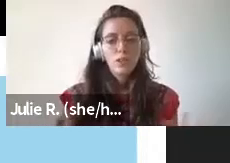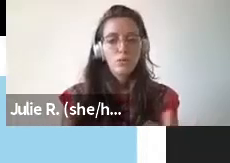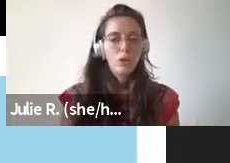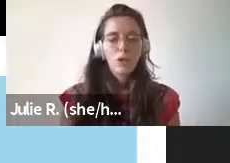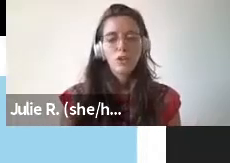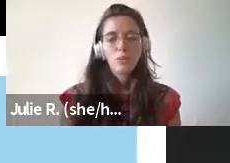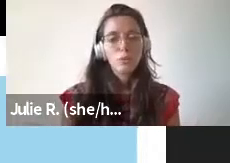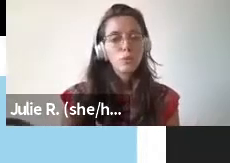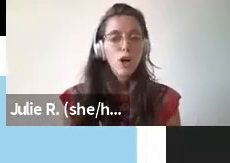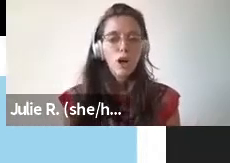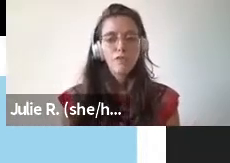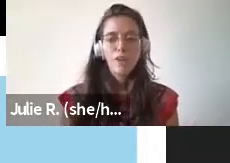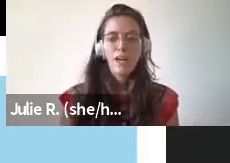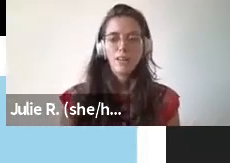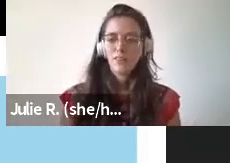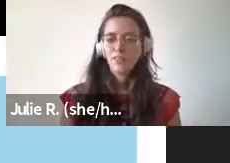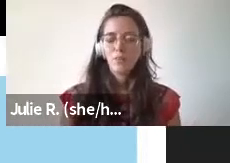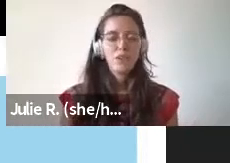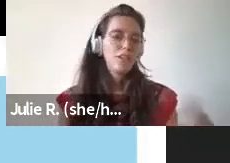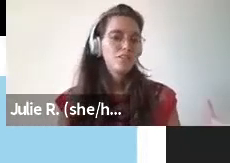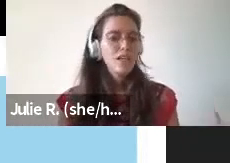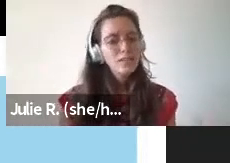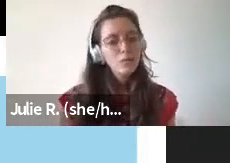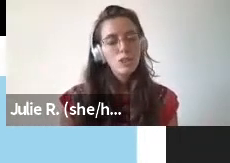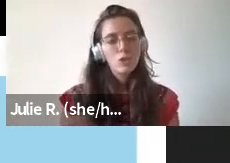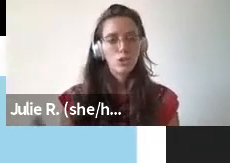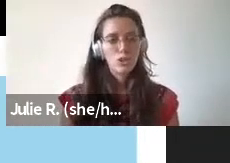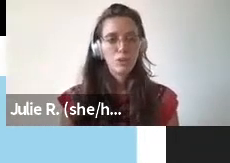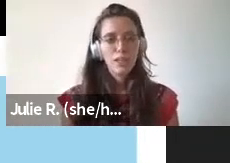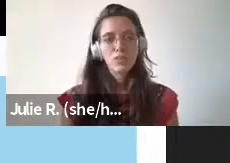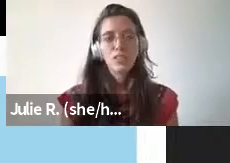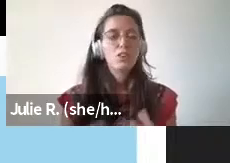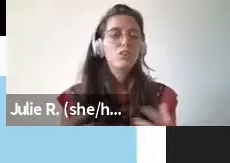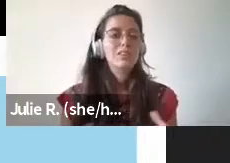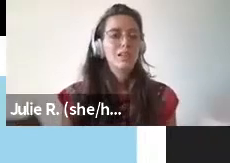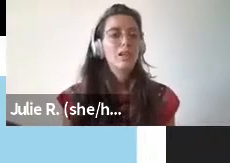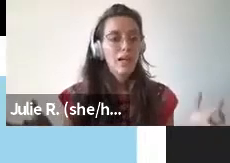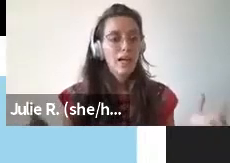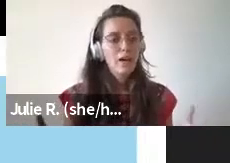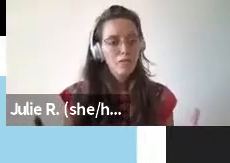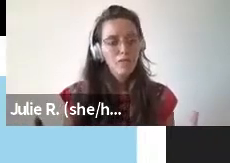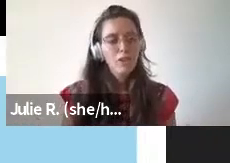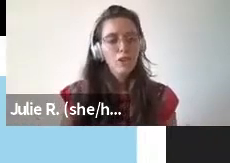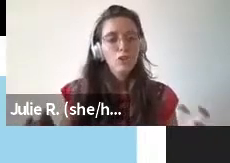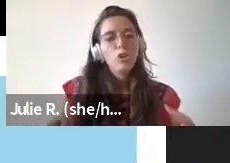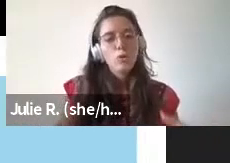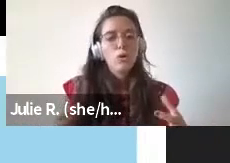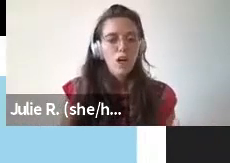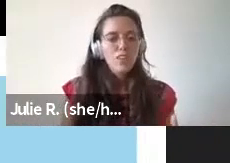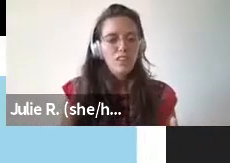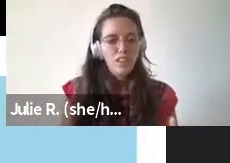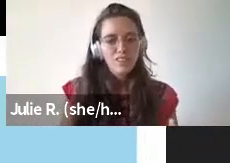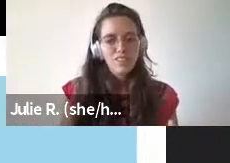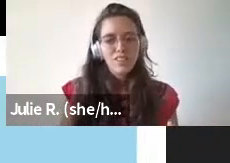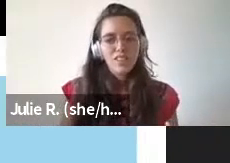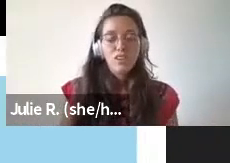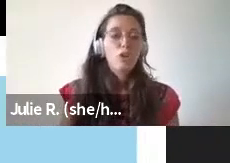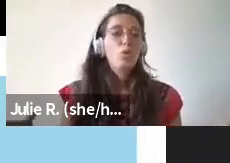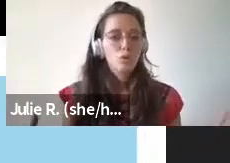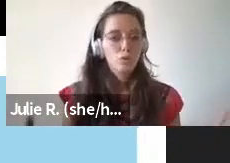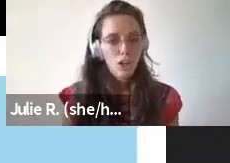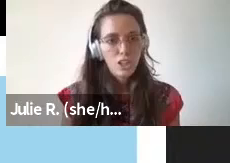words their algorithm are going to rule off as something that is hate speech or something else they don't necessarily have the local